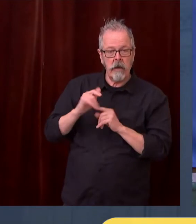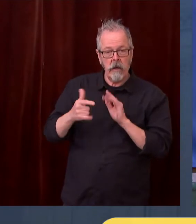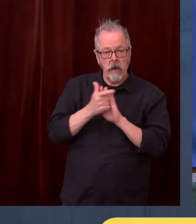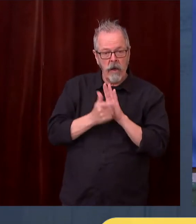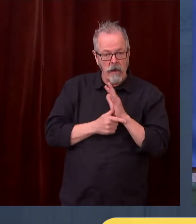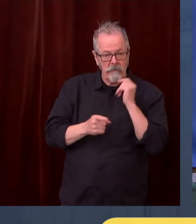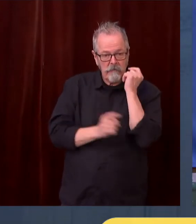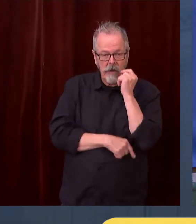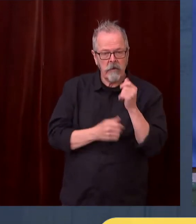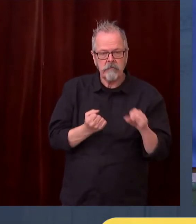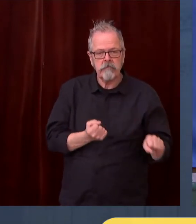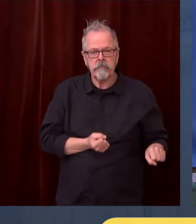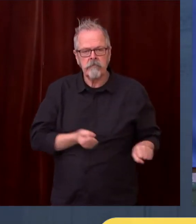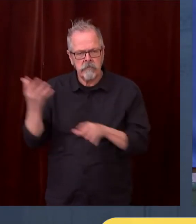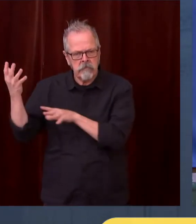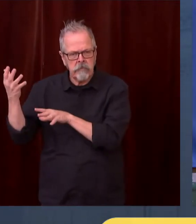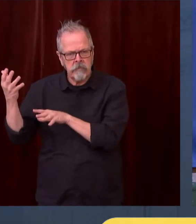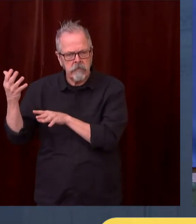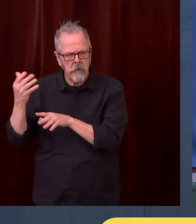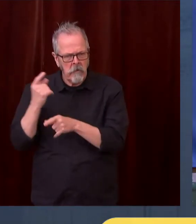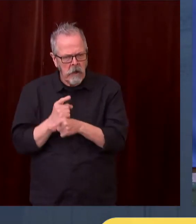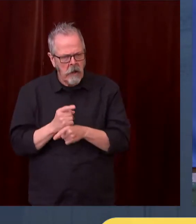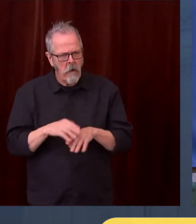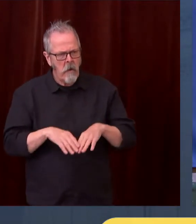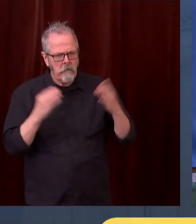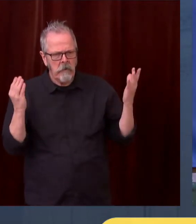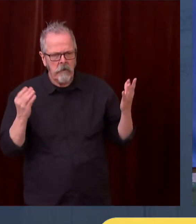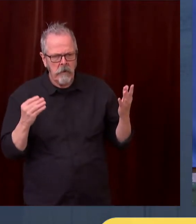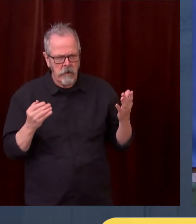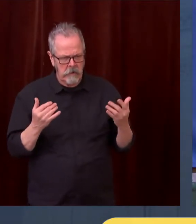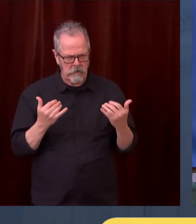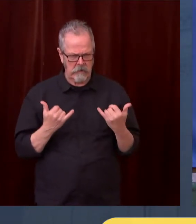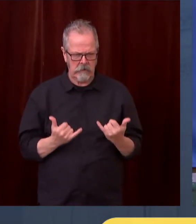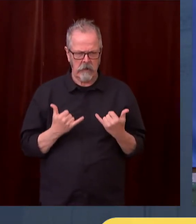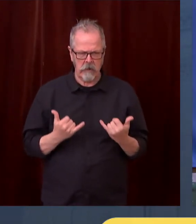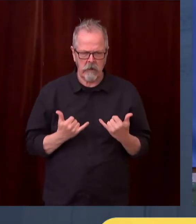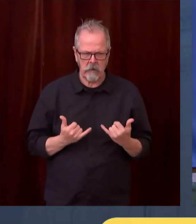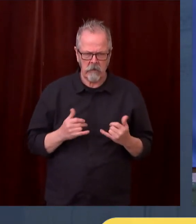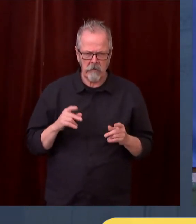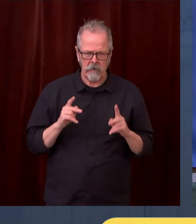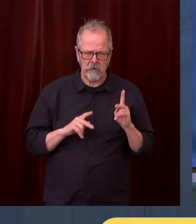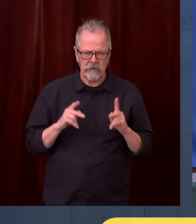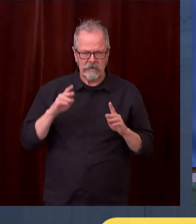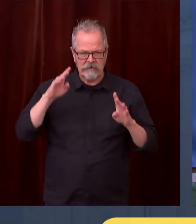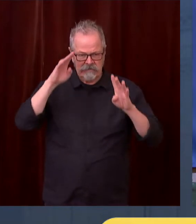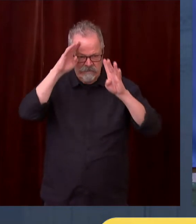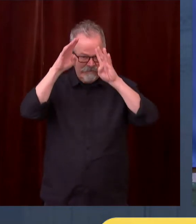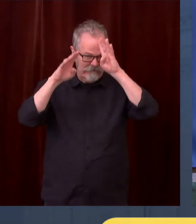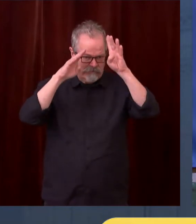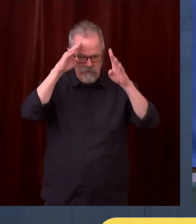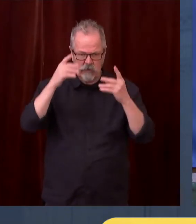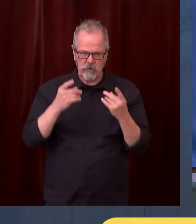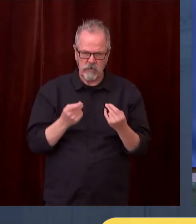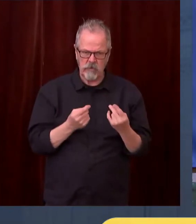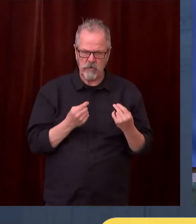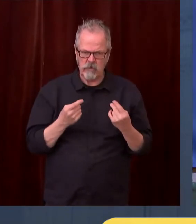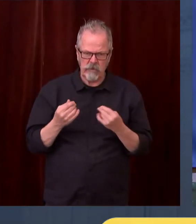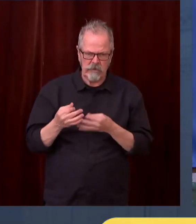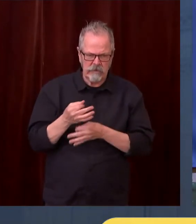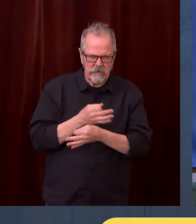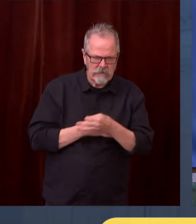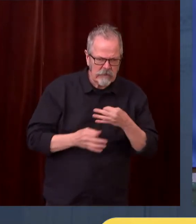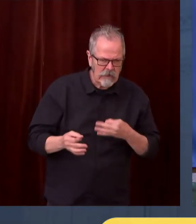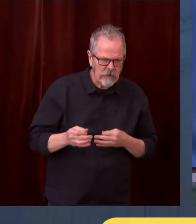your thoughts on that decision, its impact on the state, and what response you think